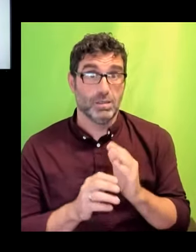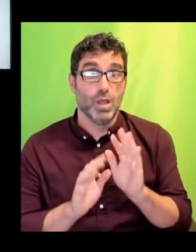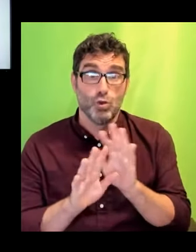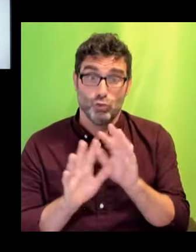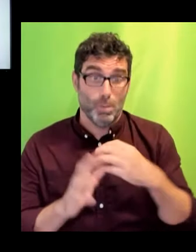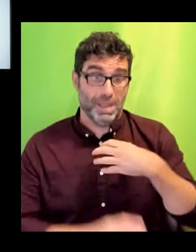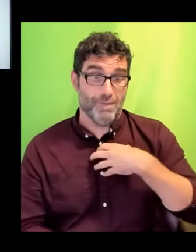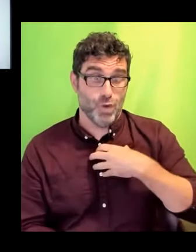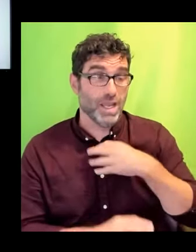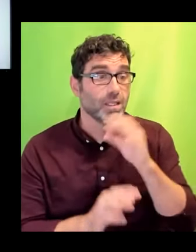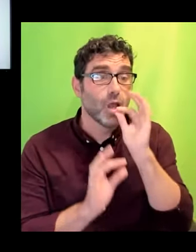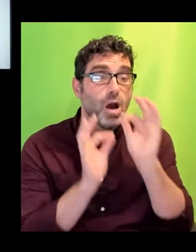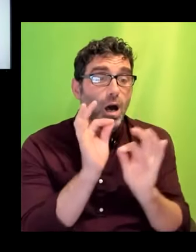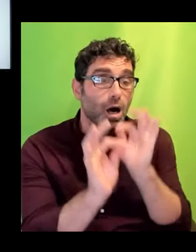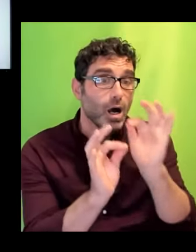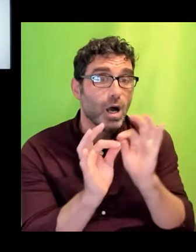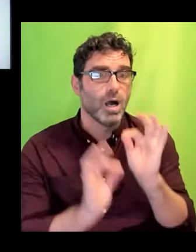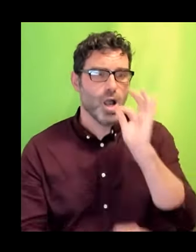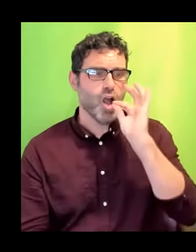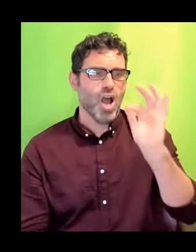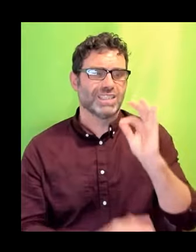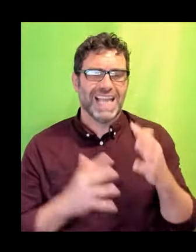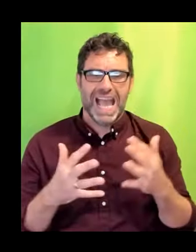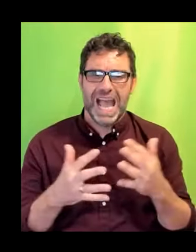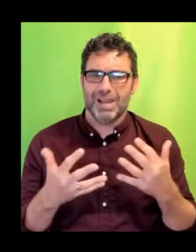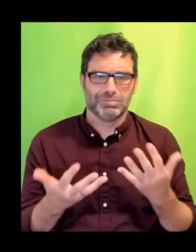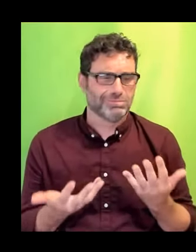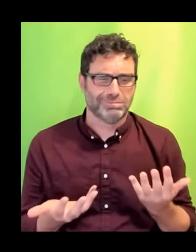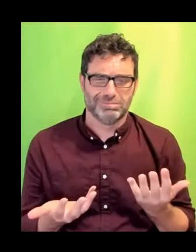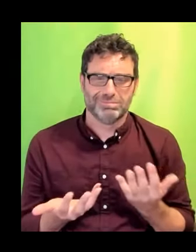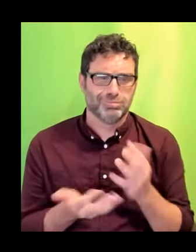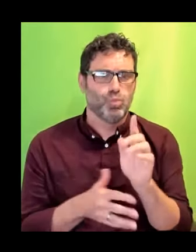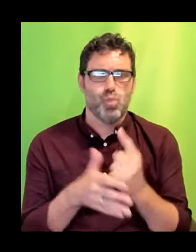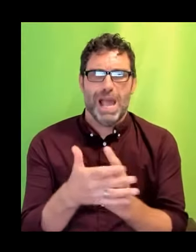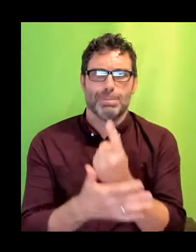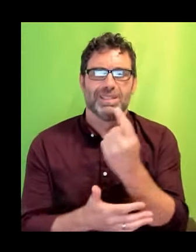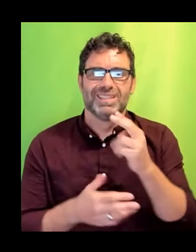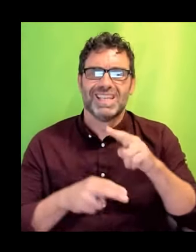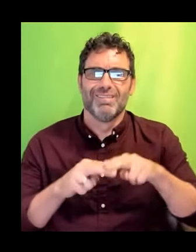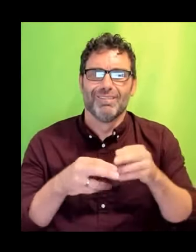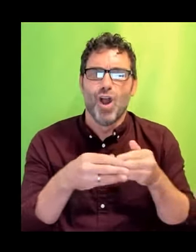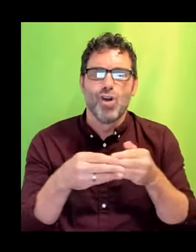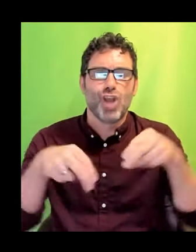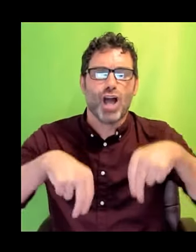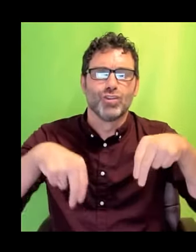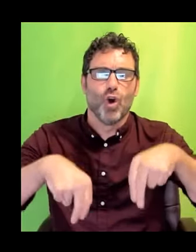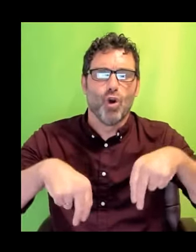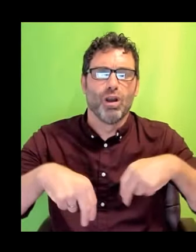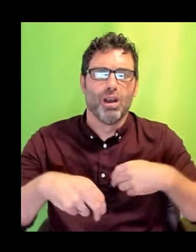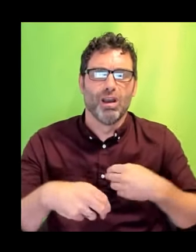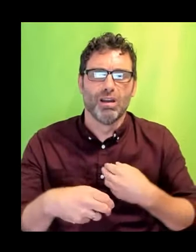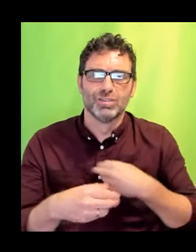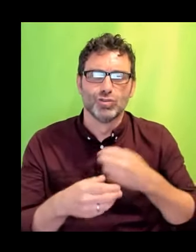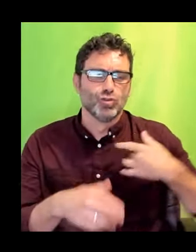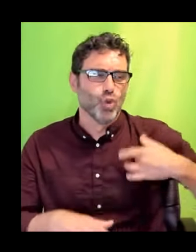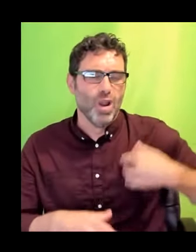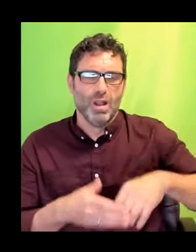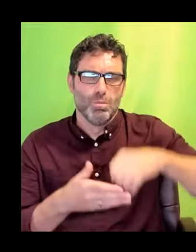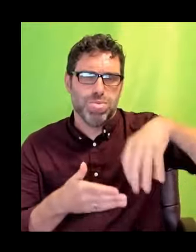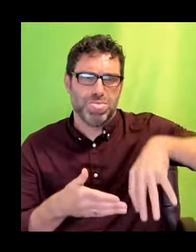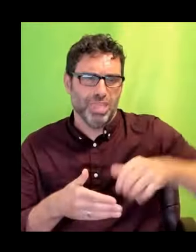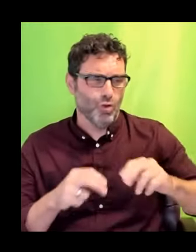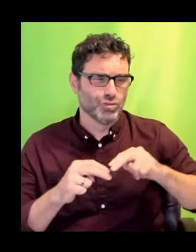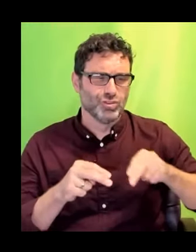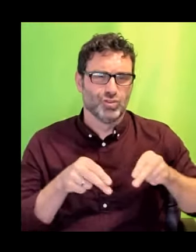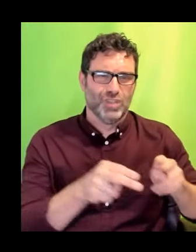with their guide dog defecating on the street. Ask them the difference between a wheelchair user and an ambulatory wheelchair user. Ask them